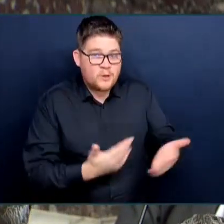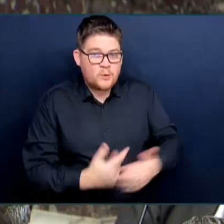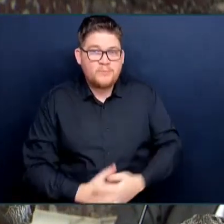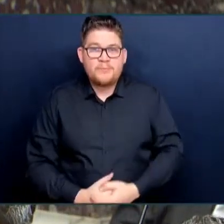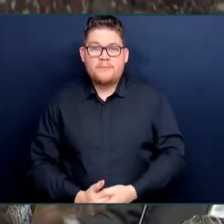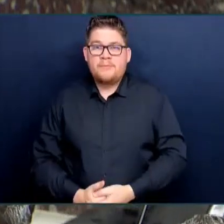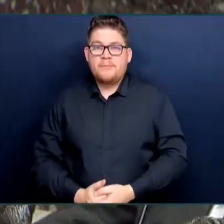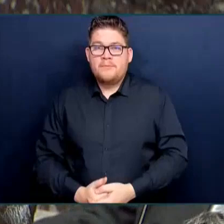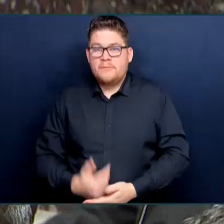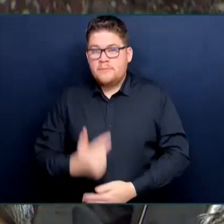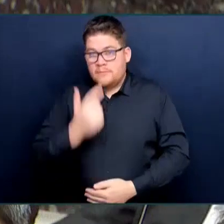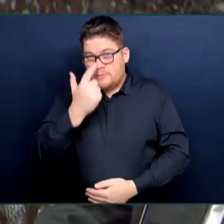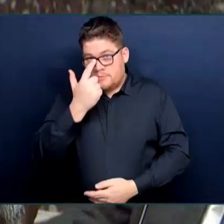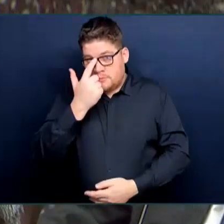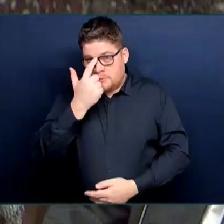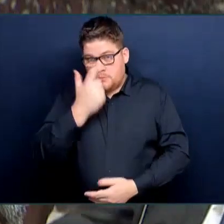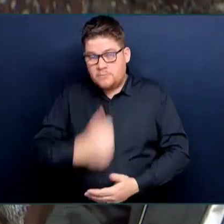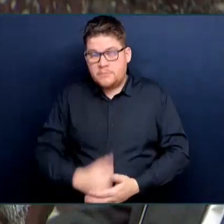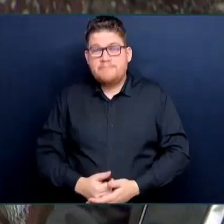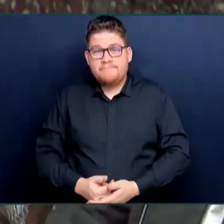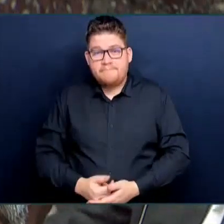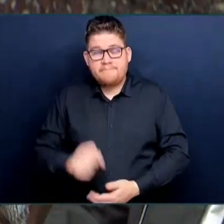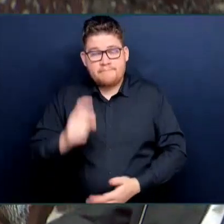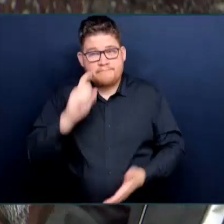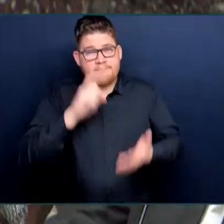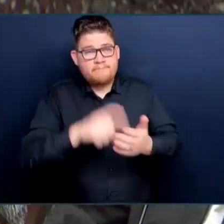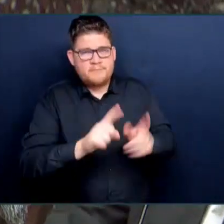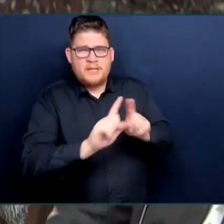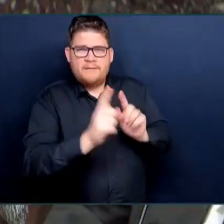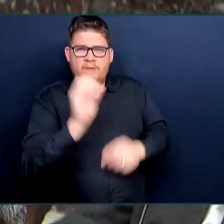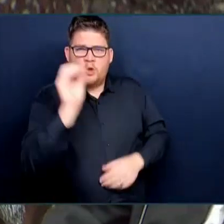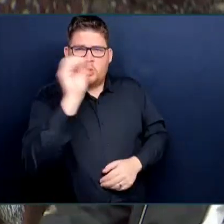artefacts of shared history and protect that.